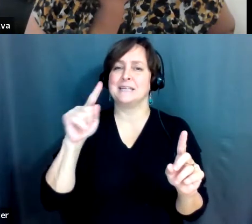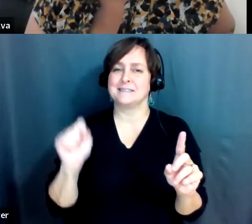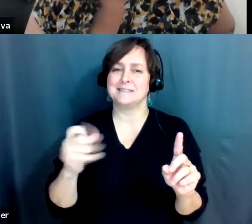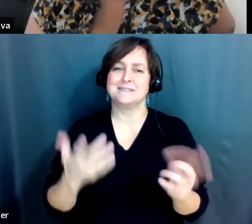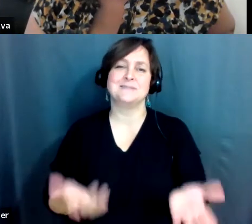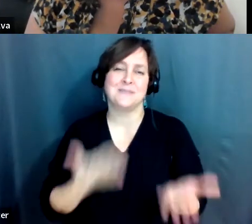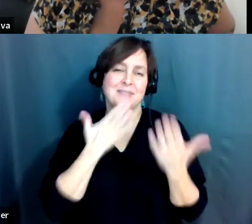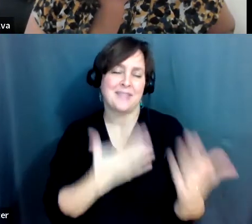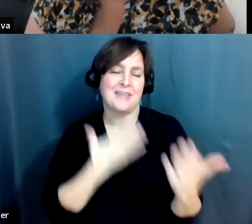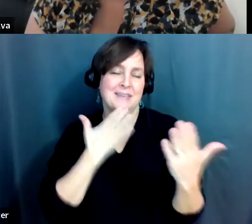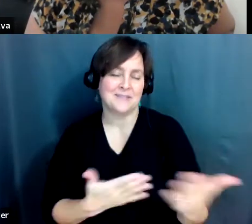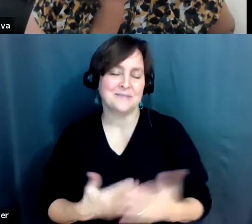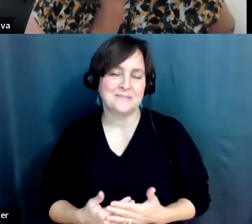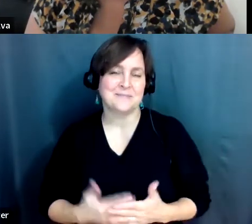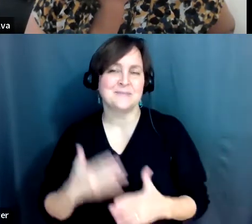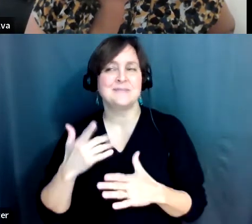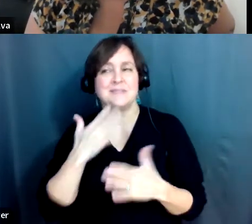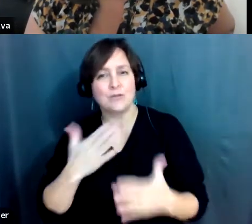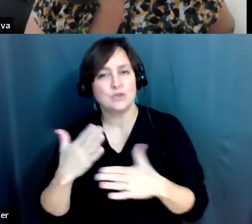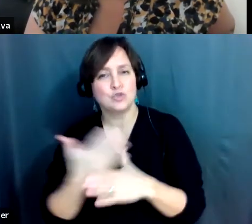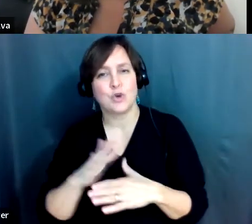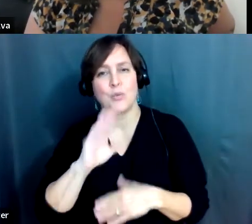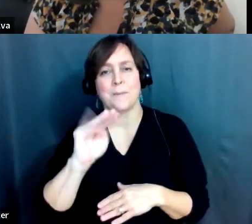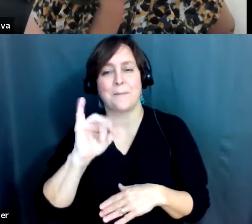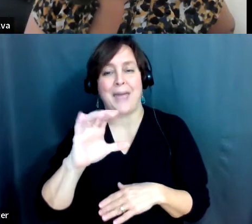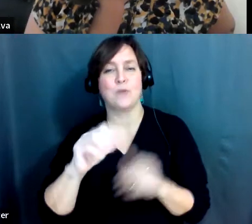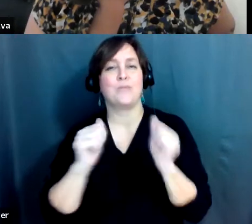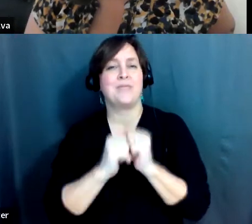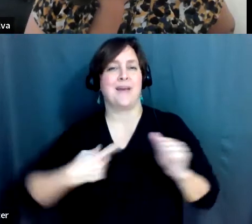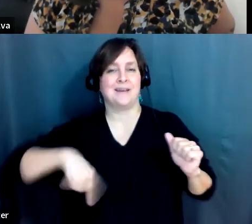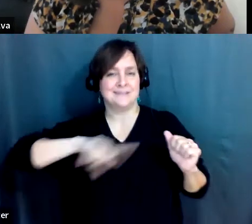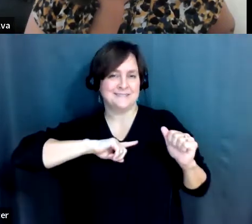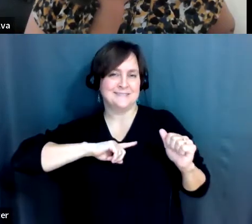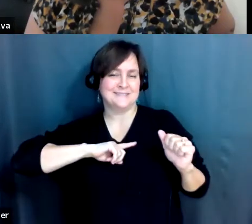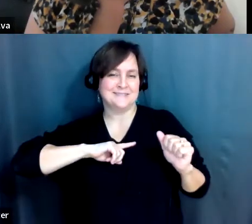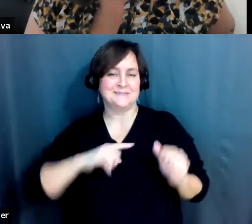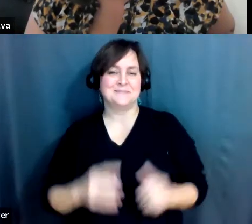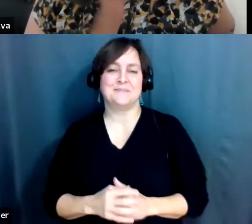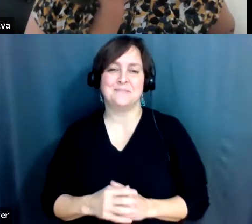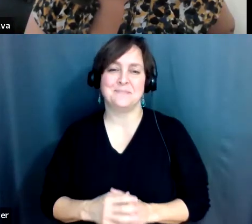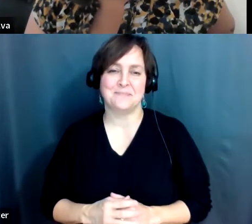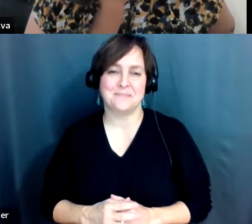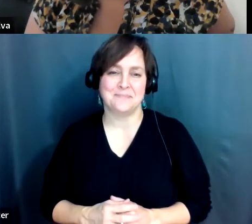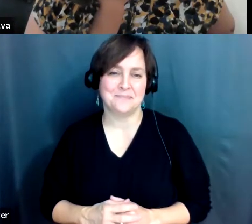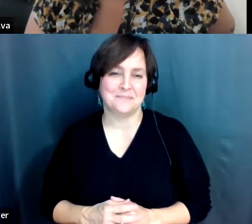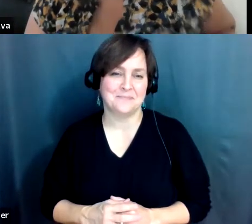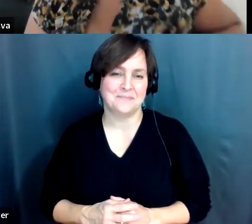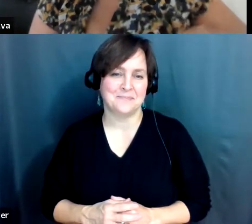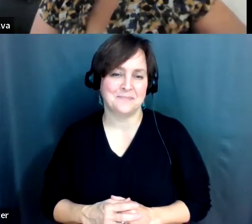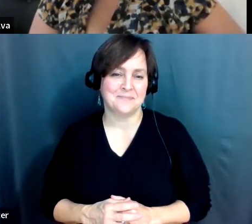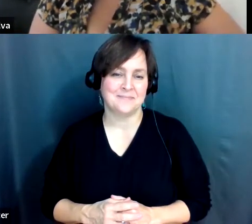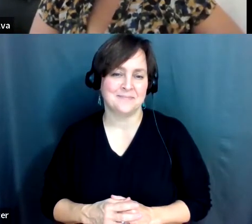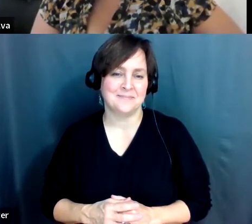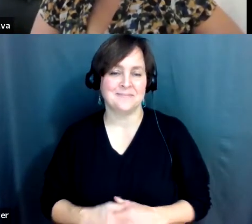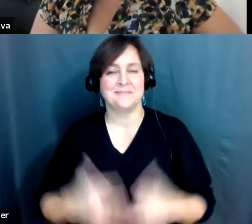for sharing your mic with us in this series and in this program. I'm